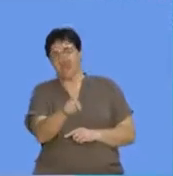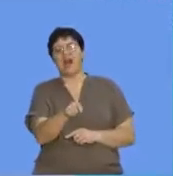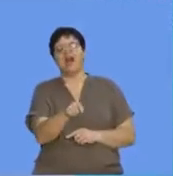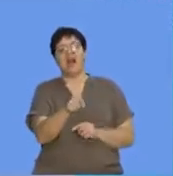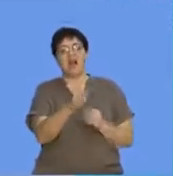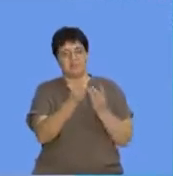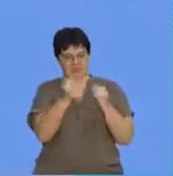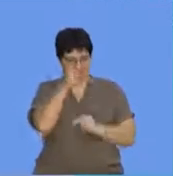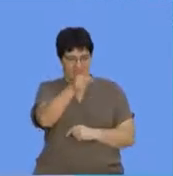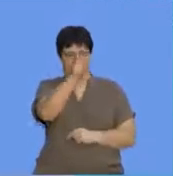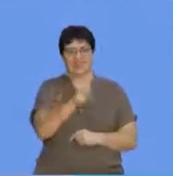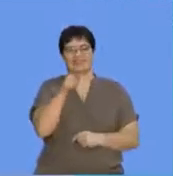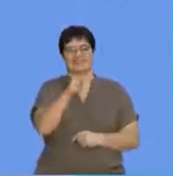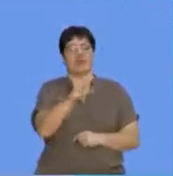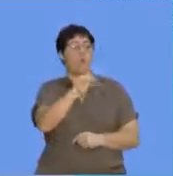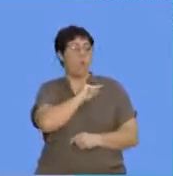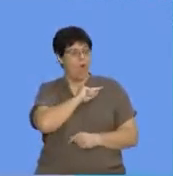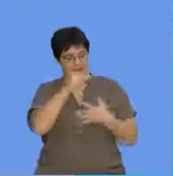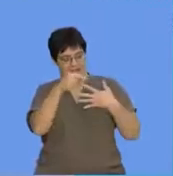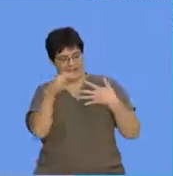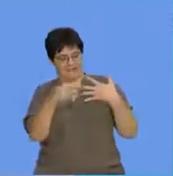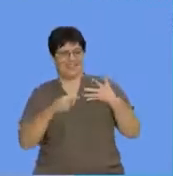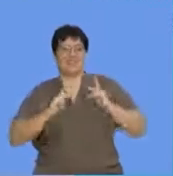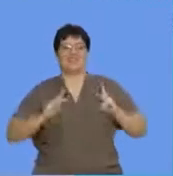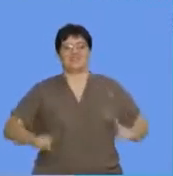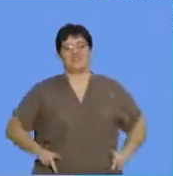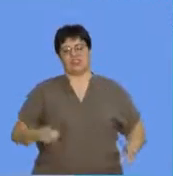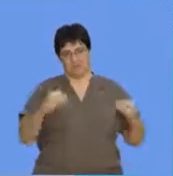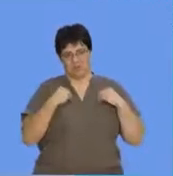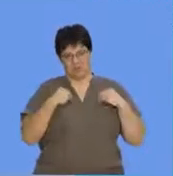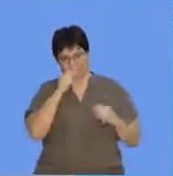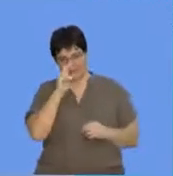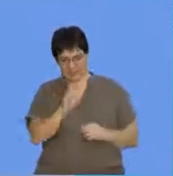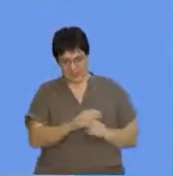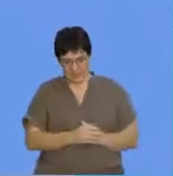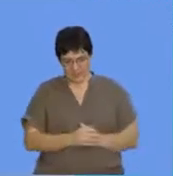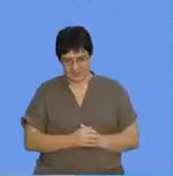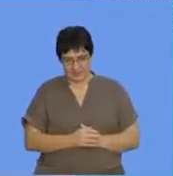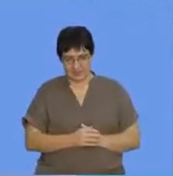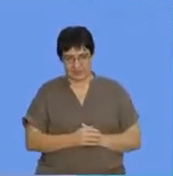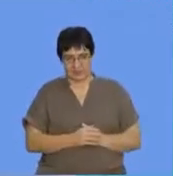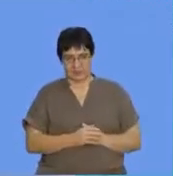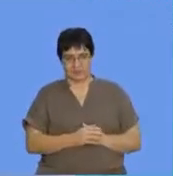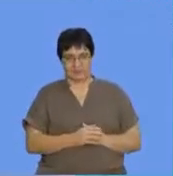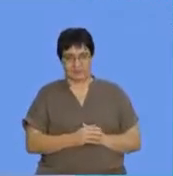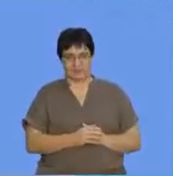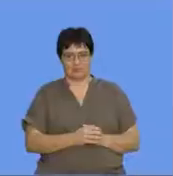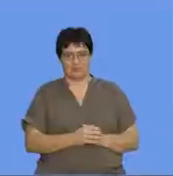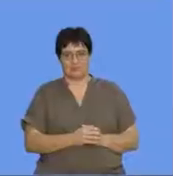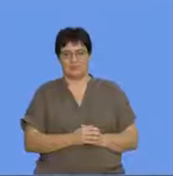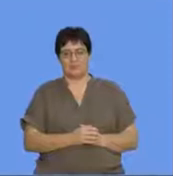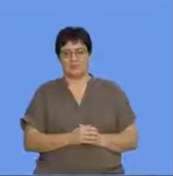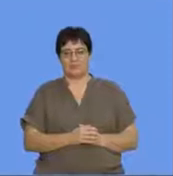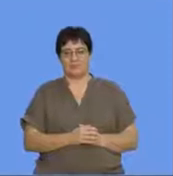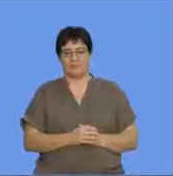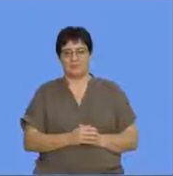indeed, X is this based on the physical properties that we shall look at one time, you know, at one at a time. Right. And then